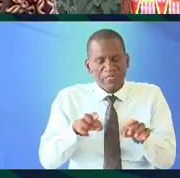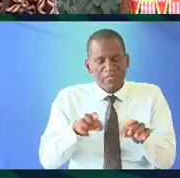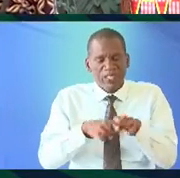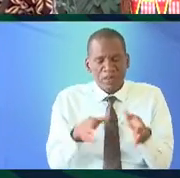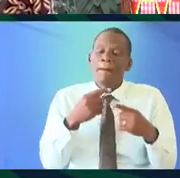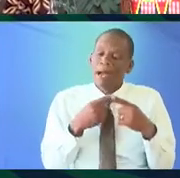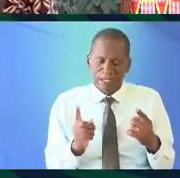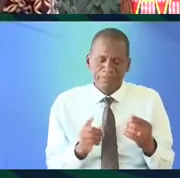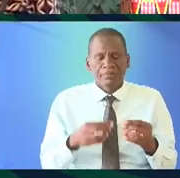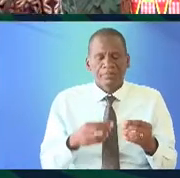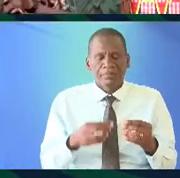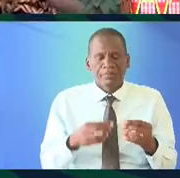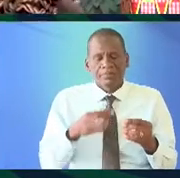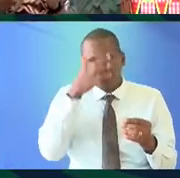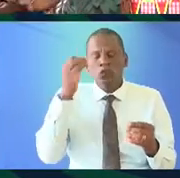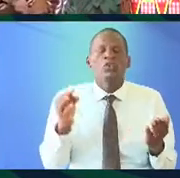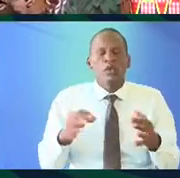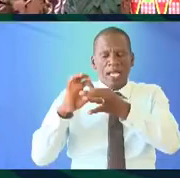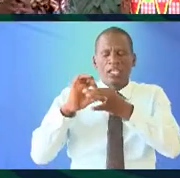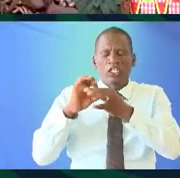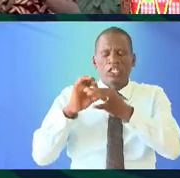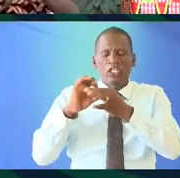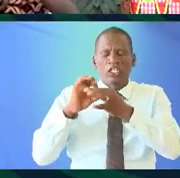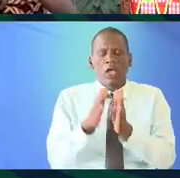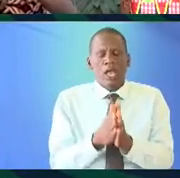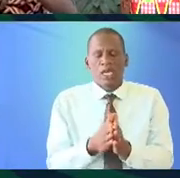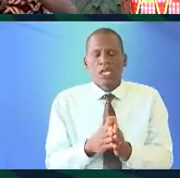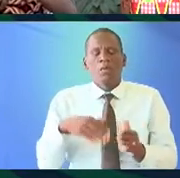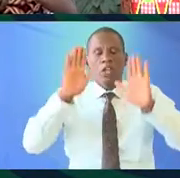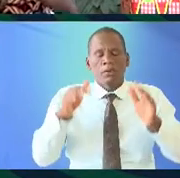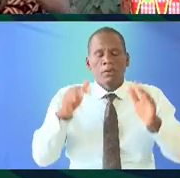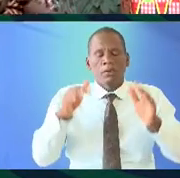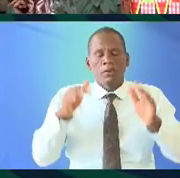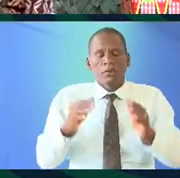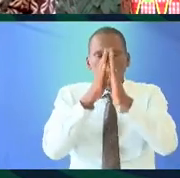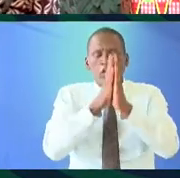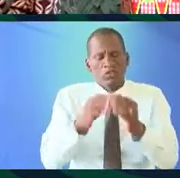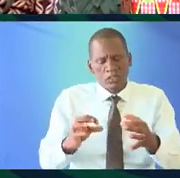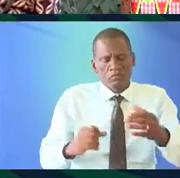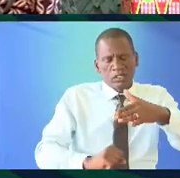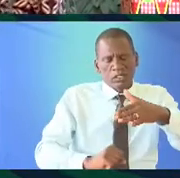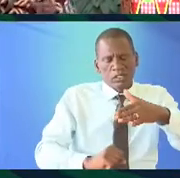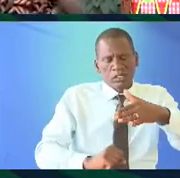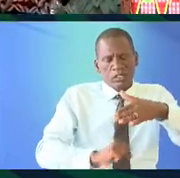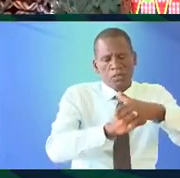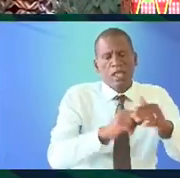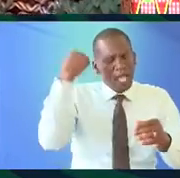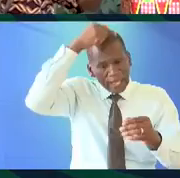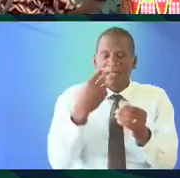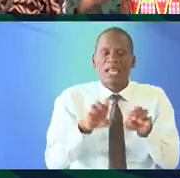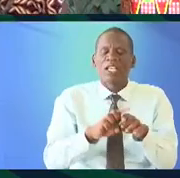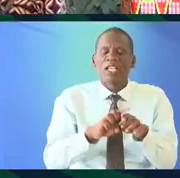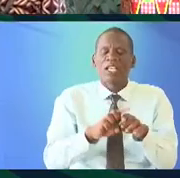however due to cultural and more most most importantly religious affiliation Arabic